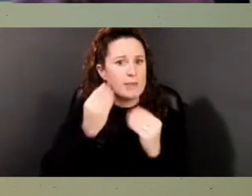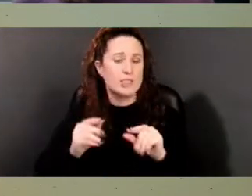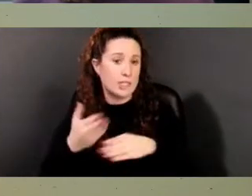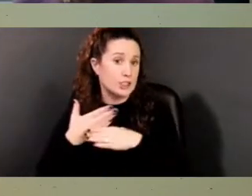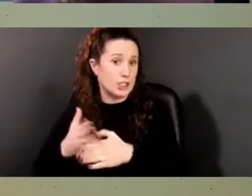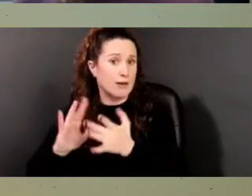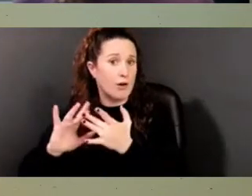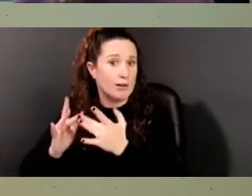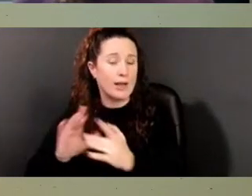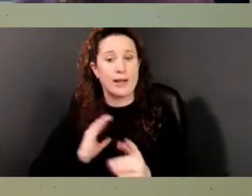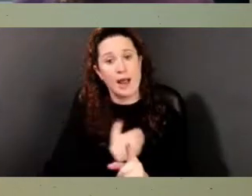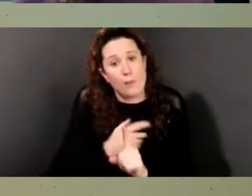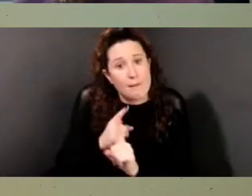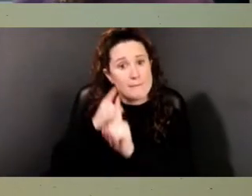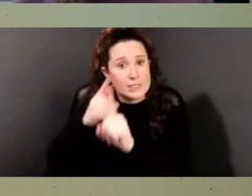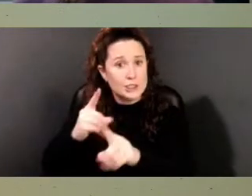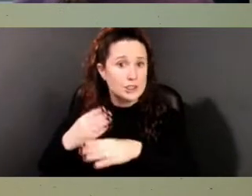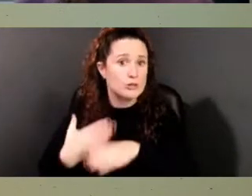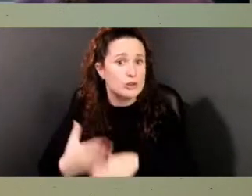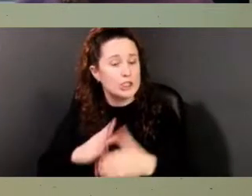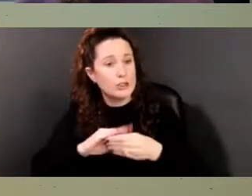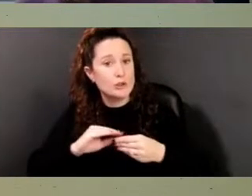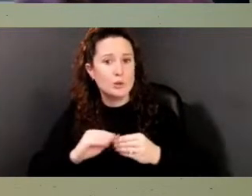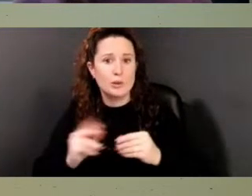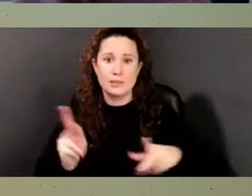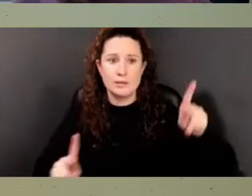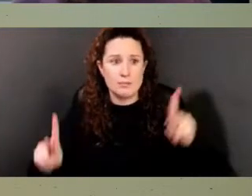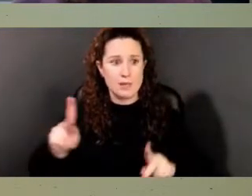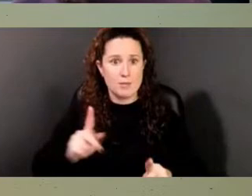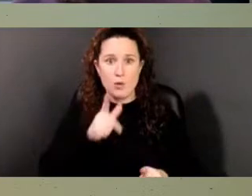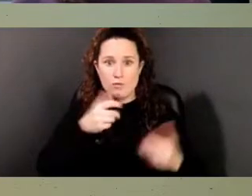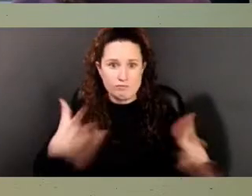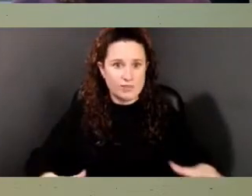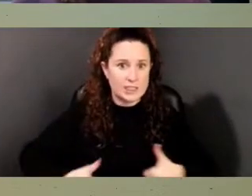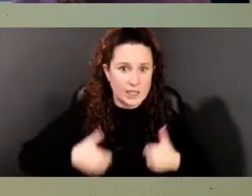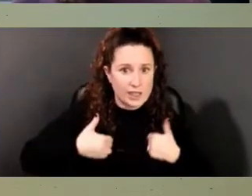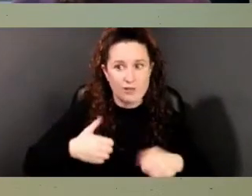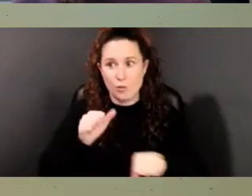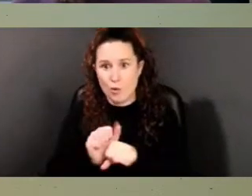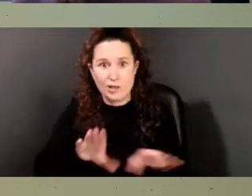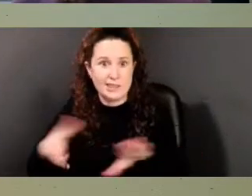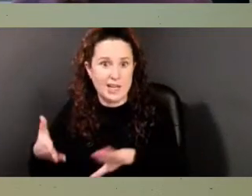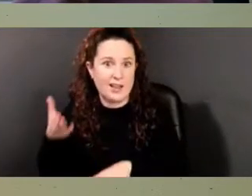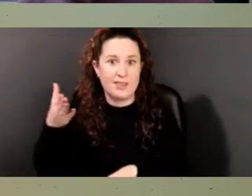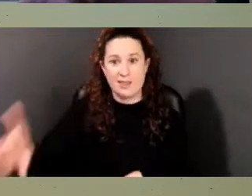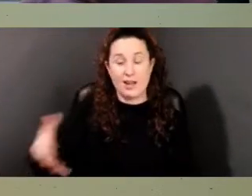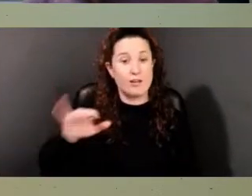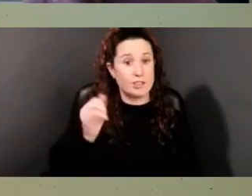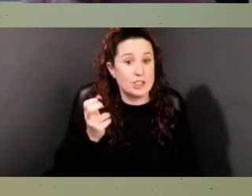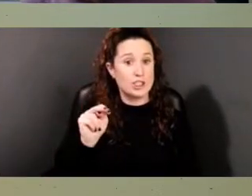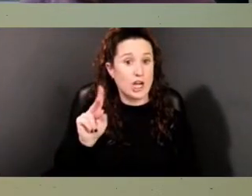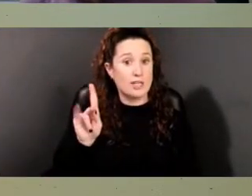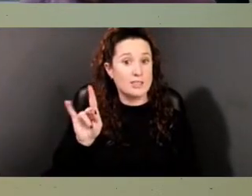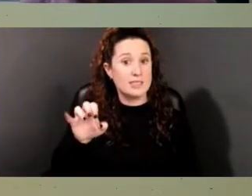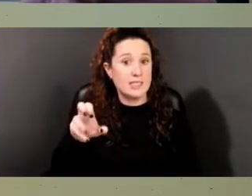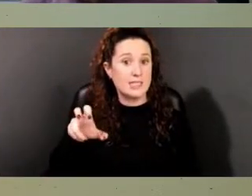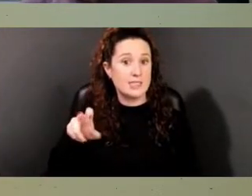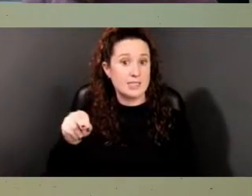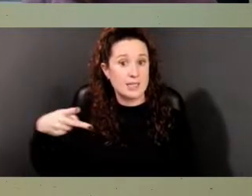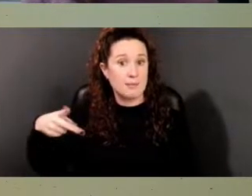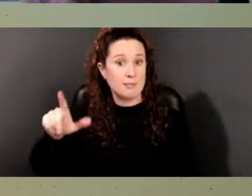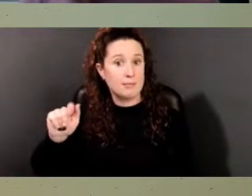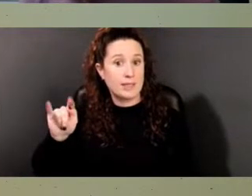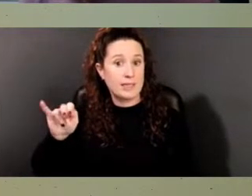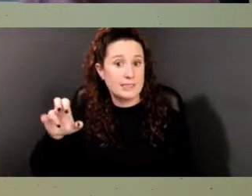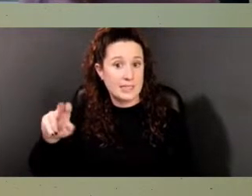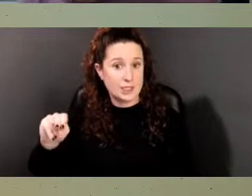mission is to share the stories of the people who lived, worked, and died at the site of the John Dickinson Plantation with emphasis on the stories